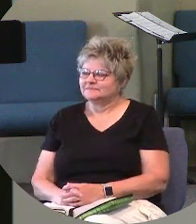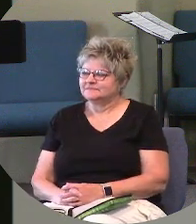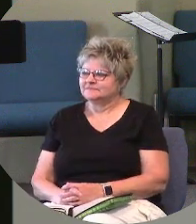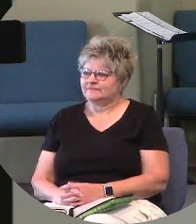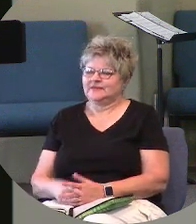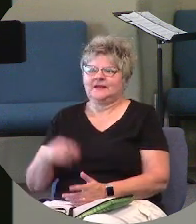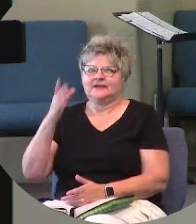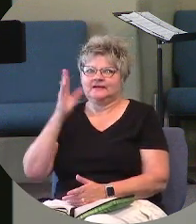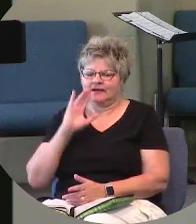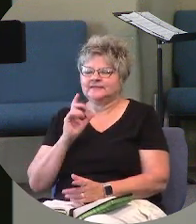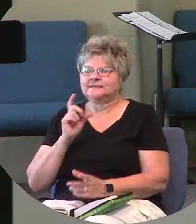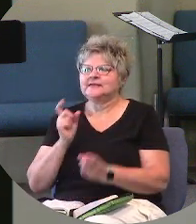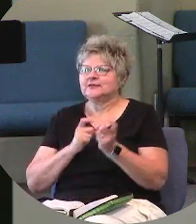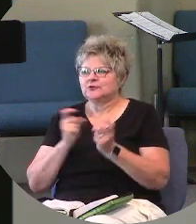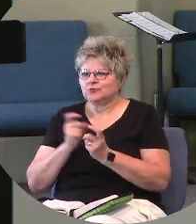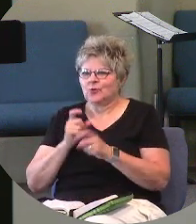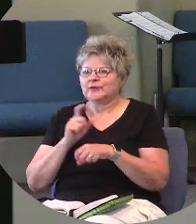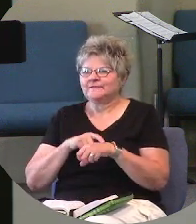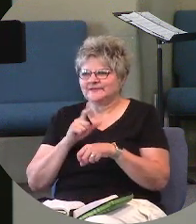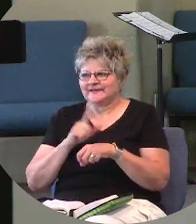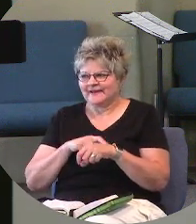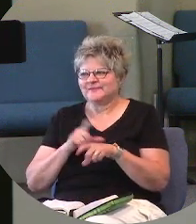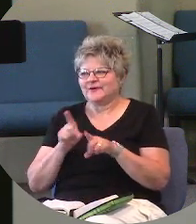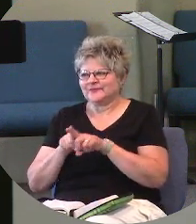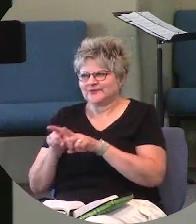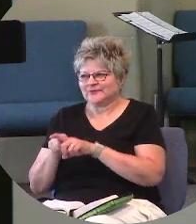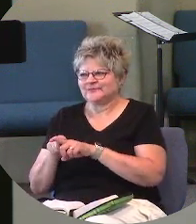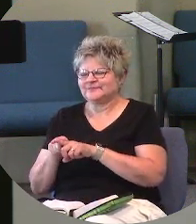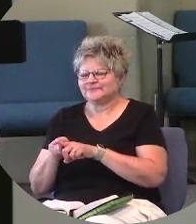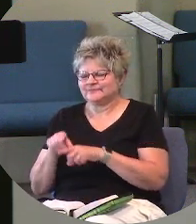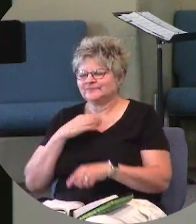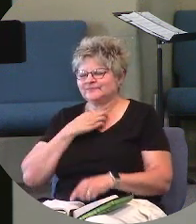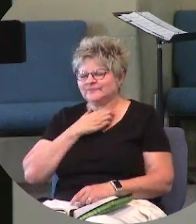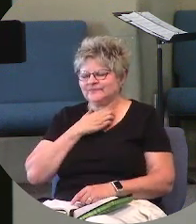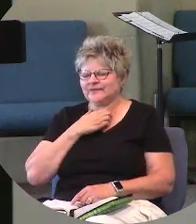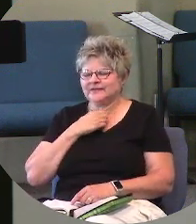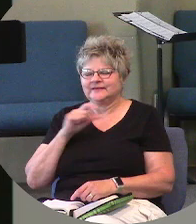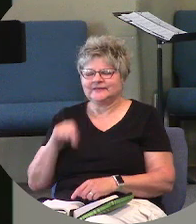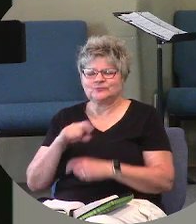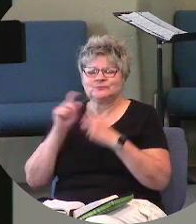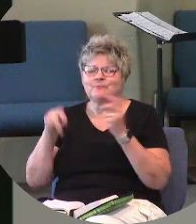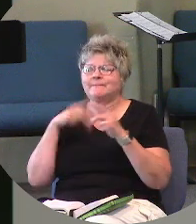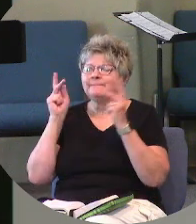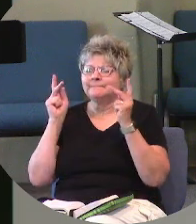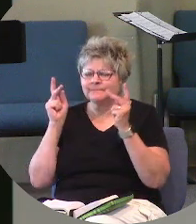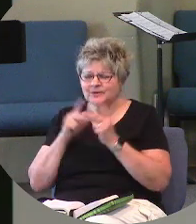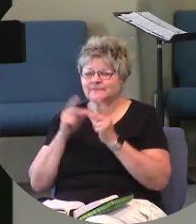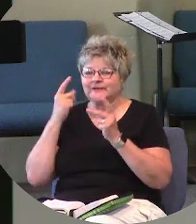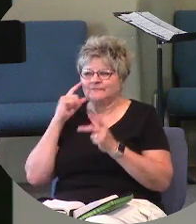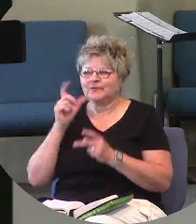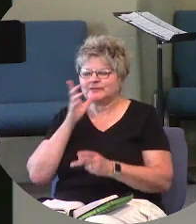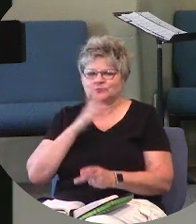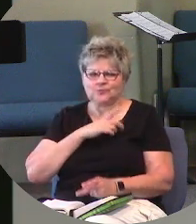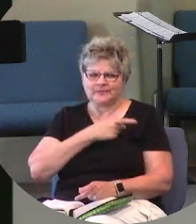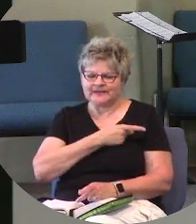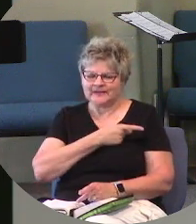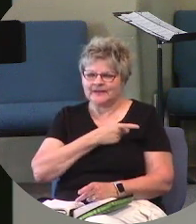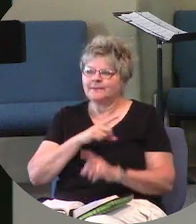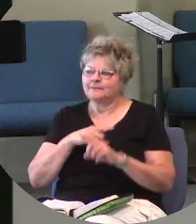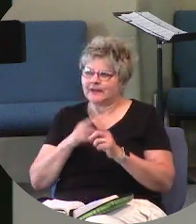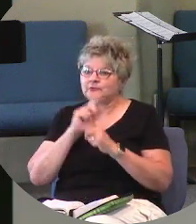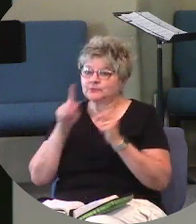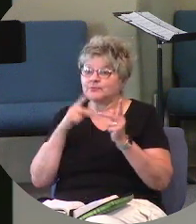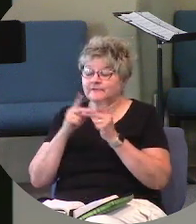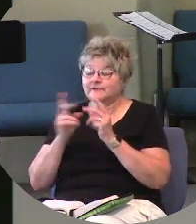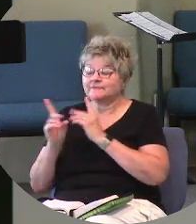God is in control of time too. And this was perfect for this lady, but this was perfect